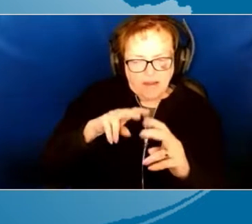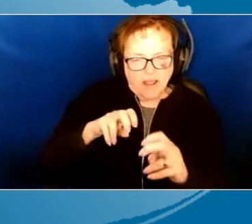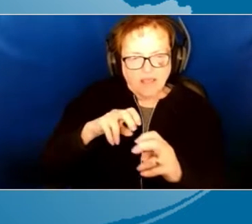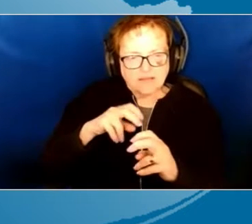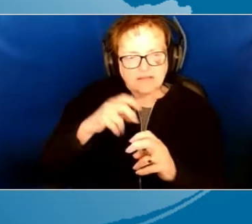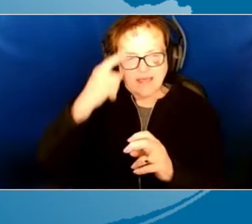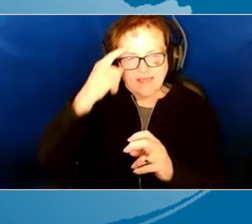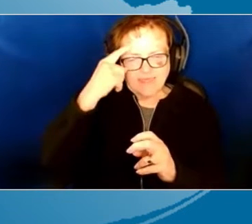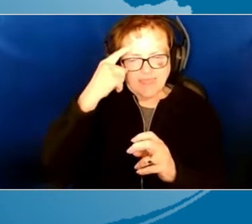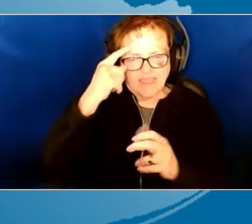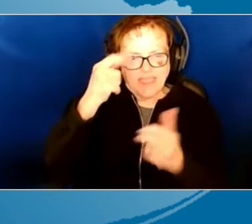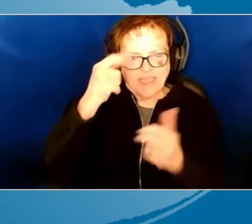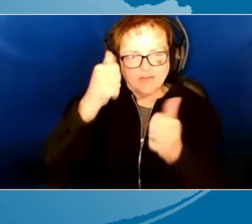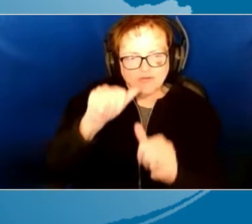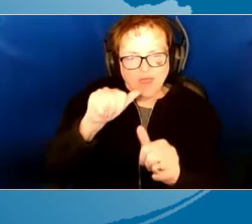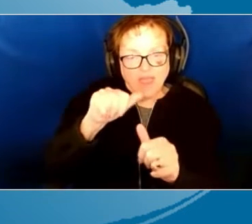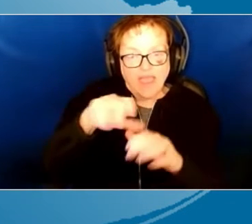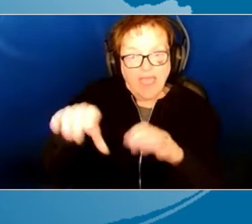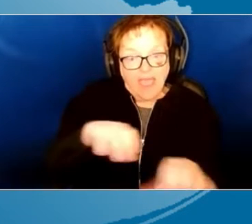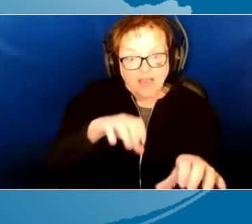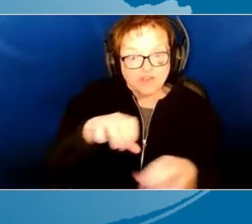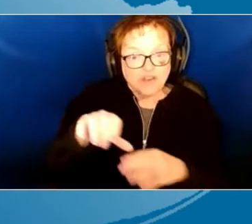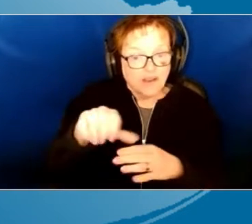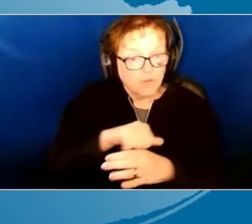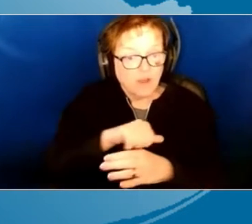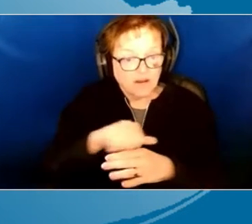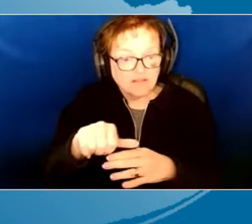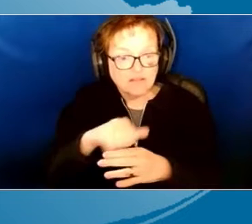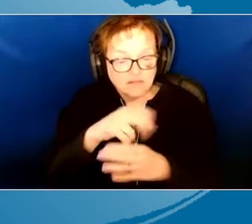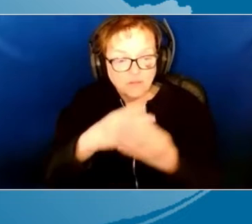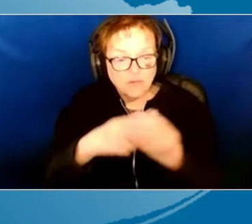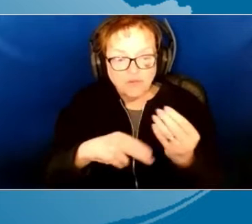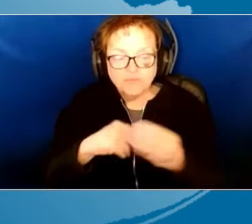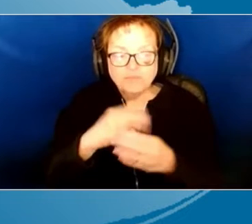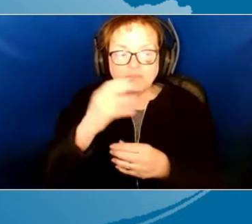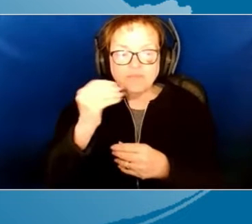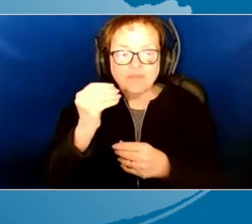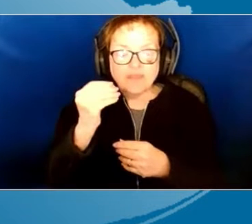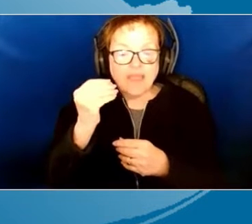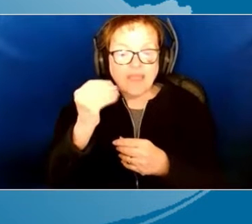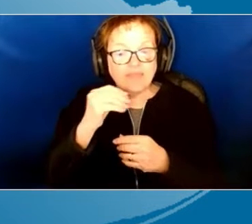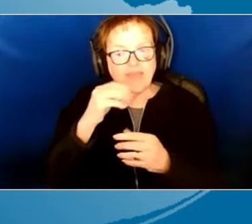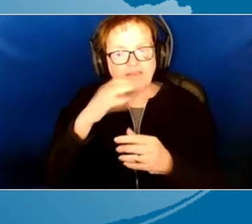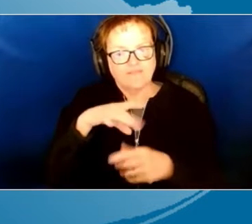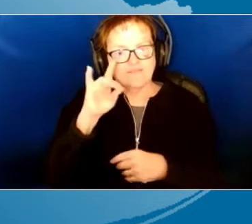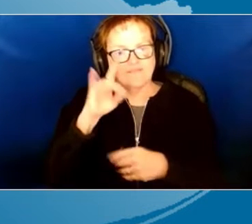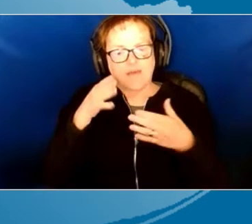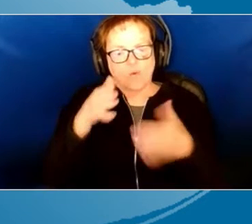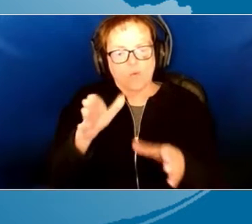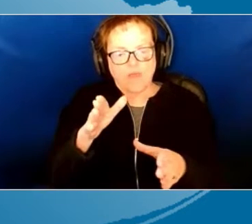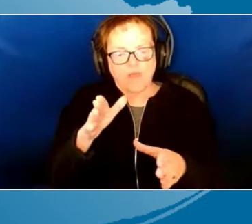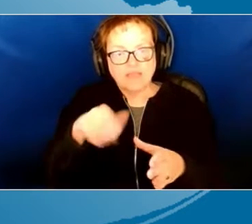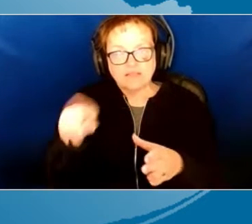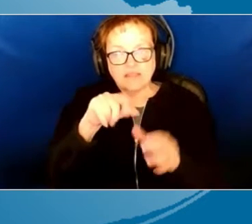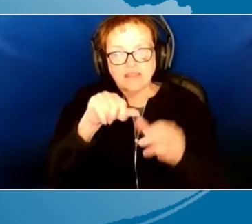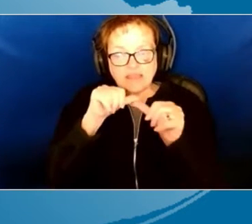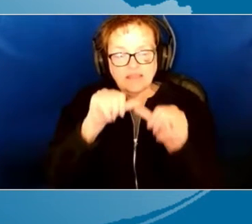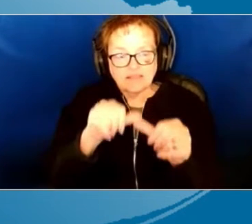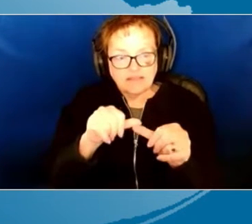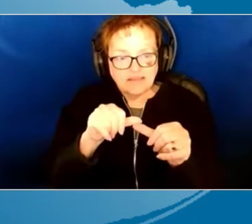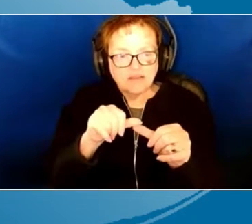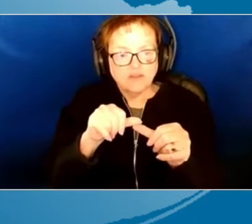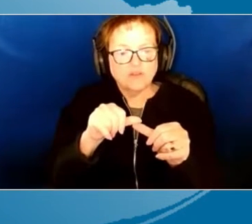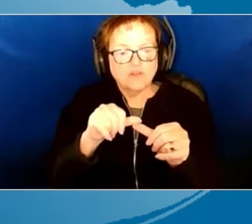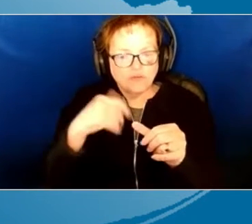action practice. And then we're going to think about and identify ways that the caregiver can continue and keep doing